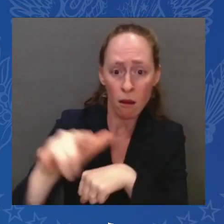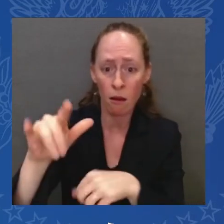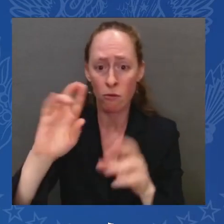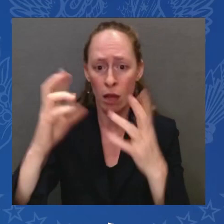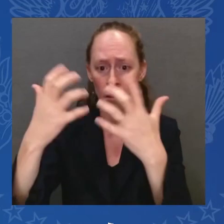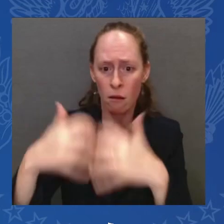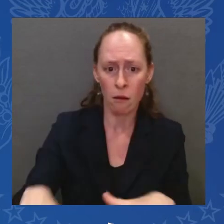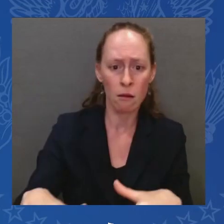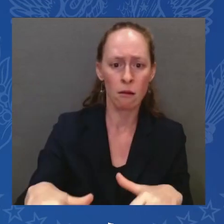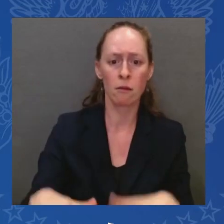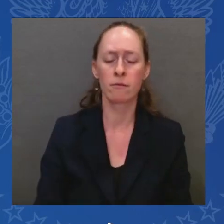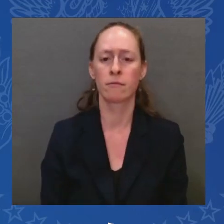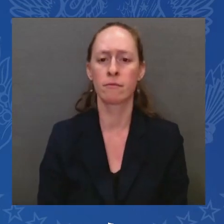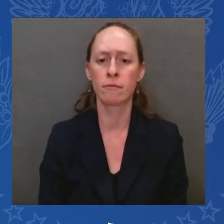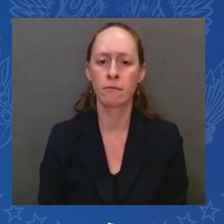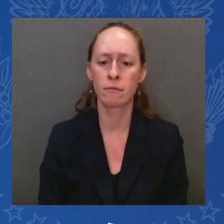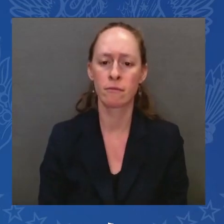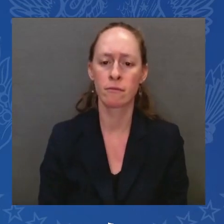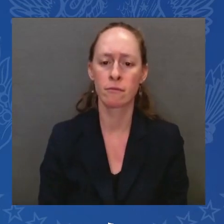be careful.